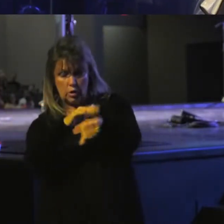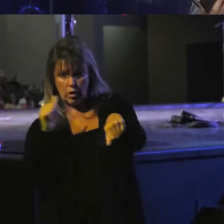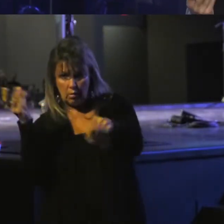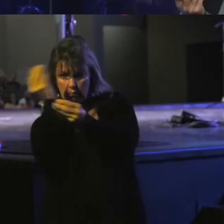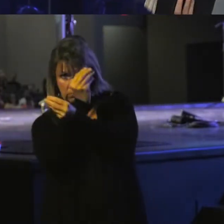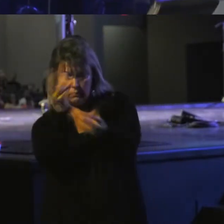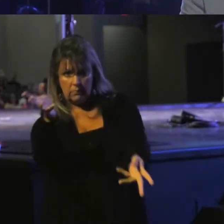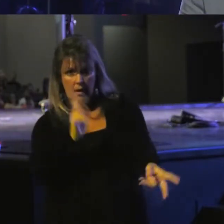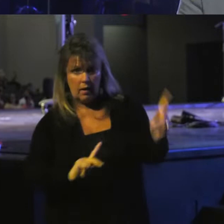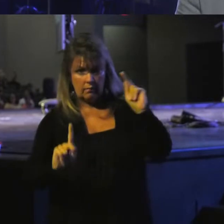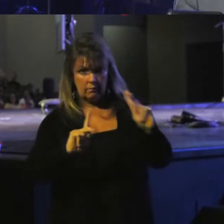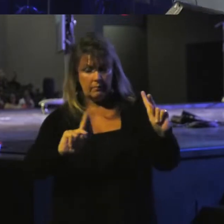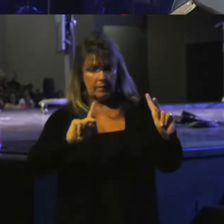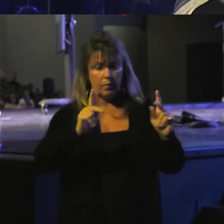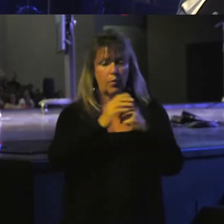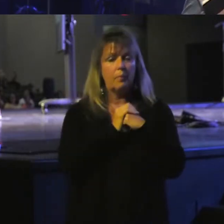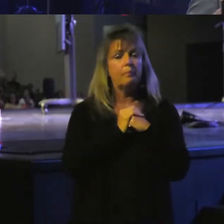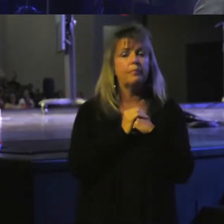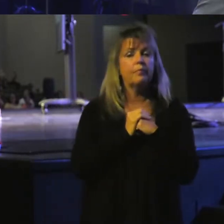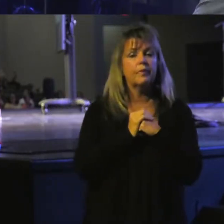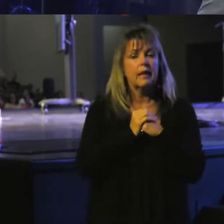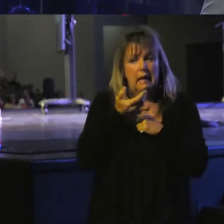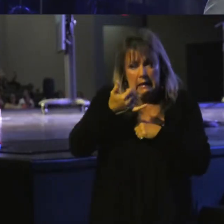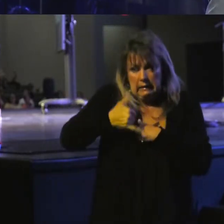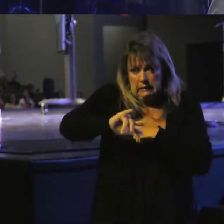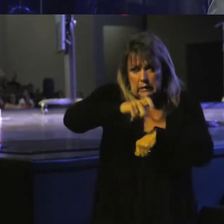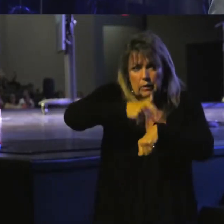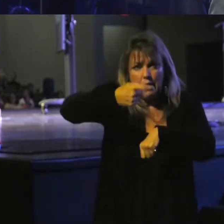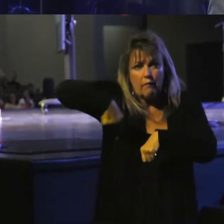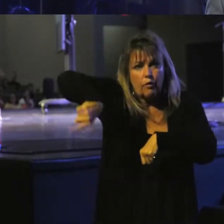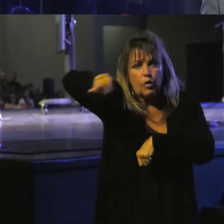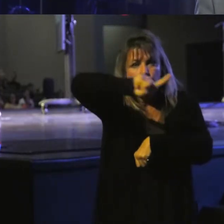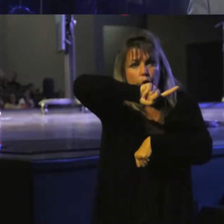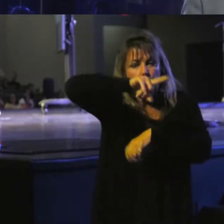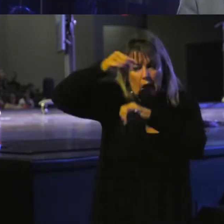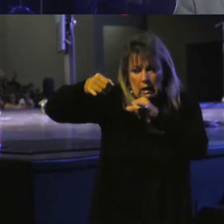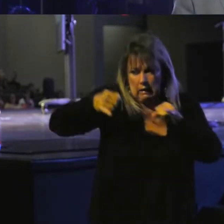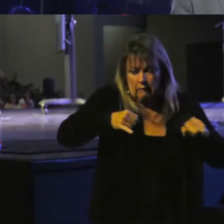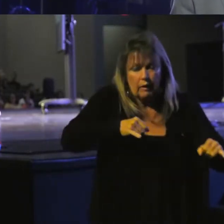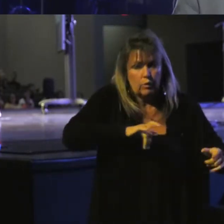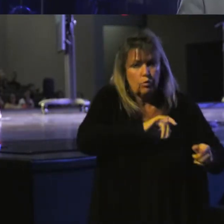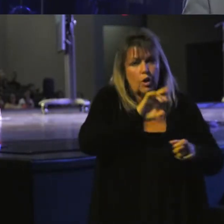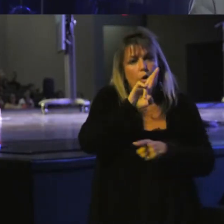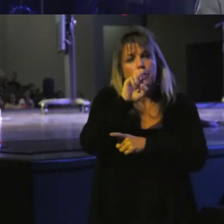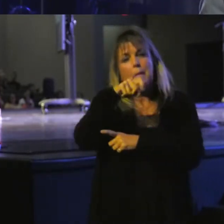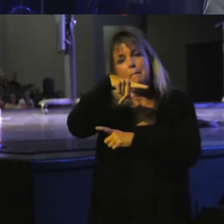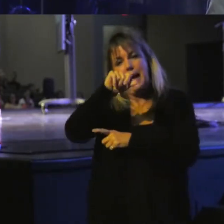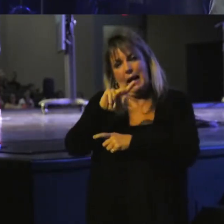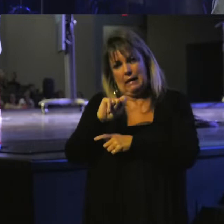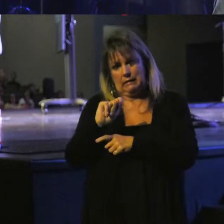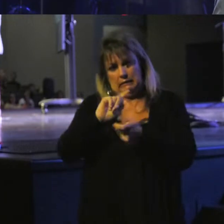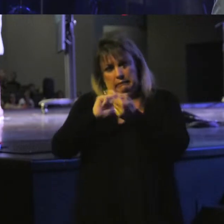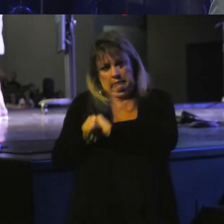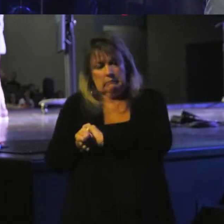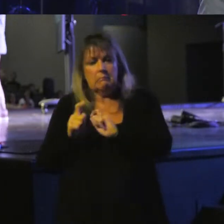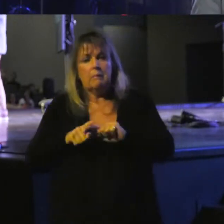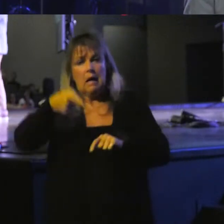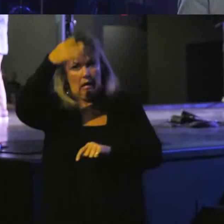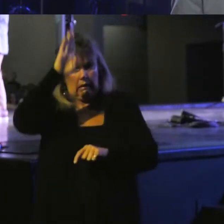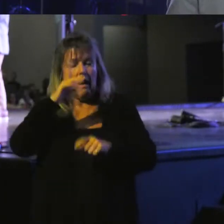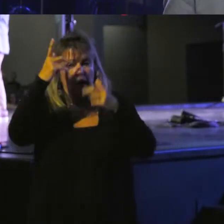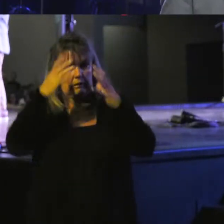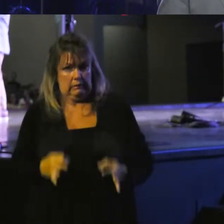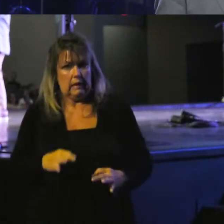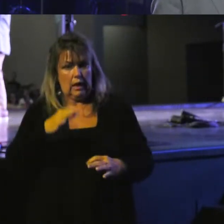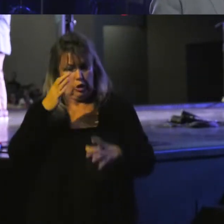tell the people of God, there's still time for you to individually repent, but God has decided that judgment's